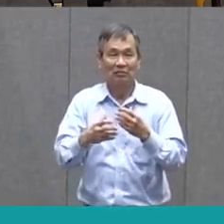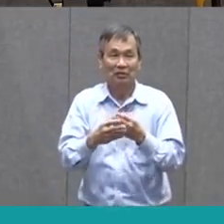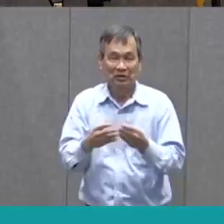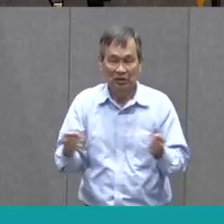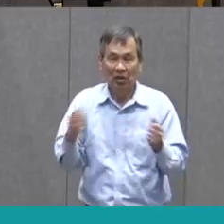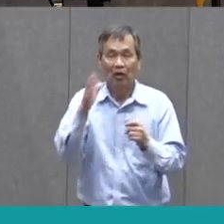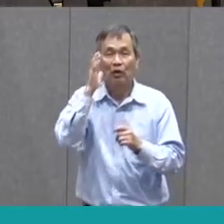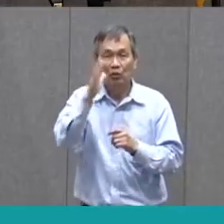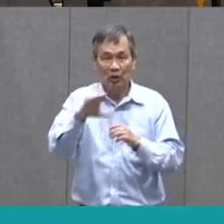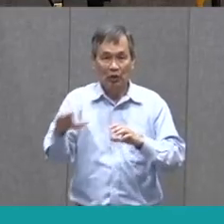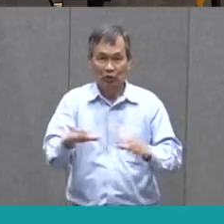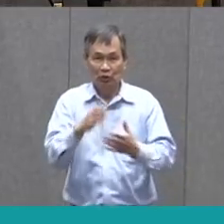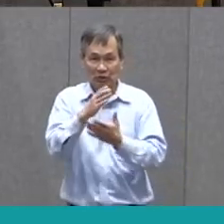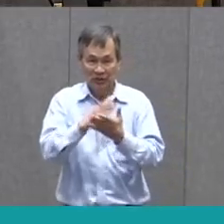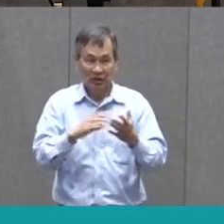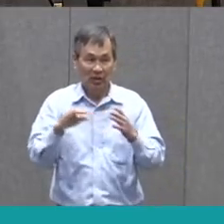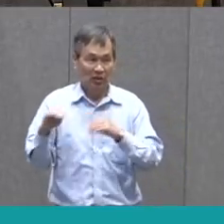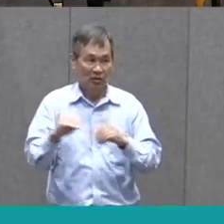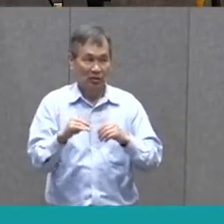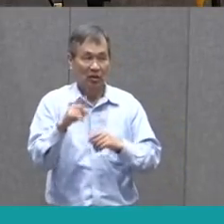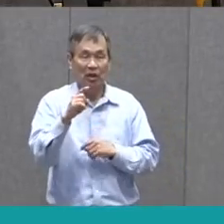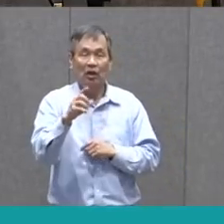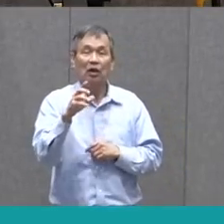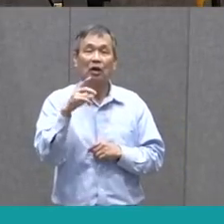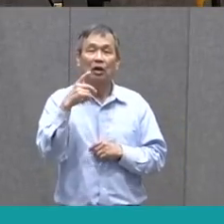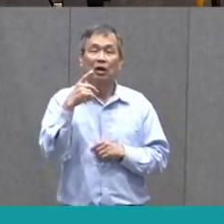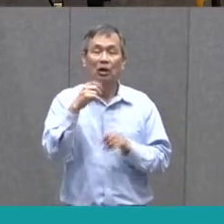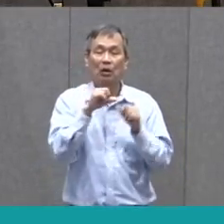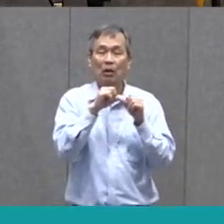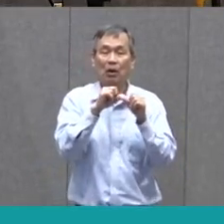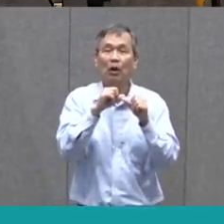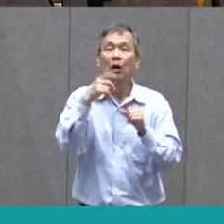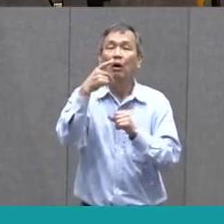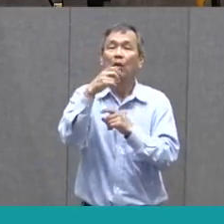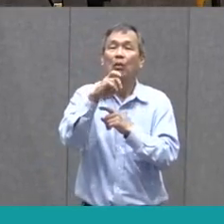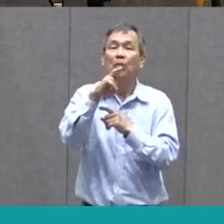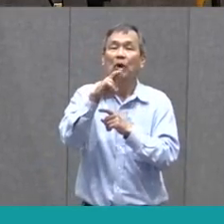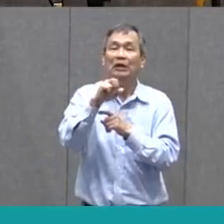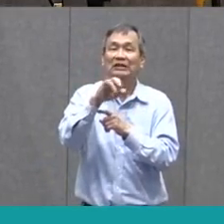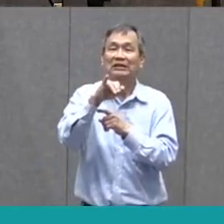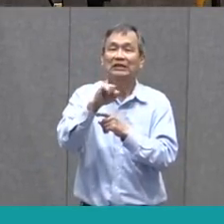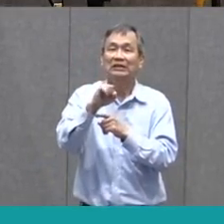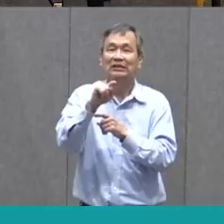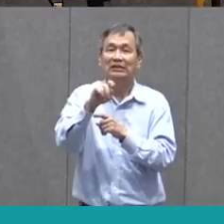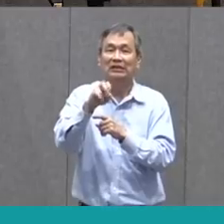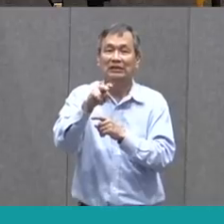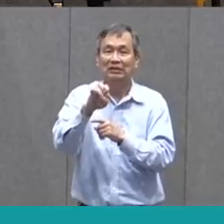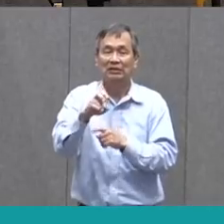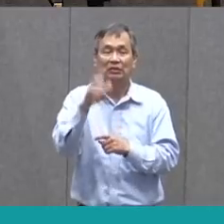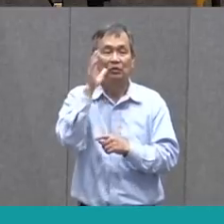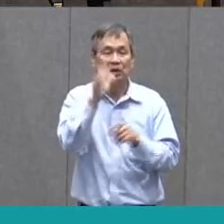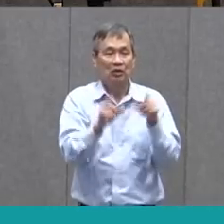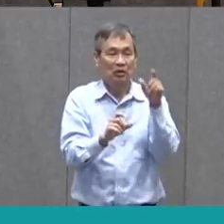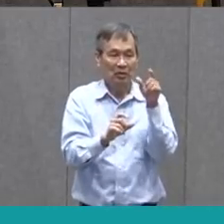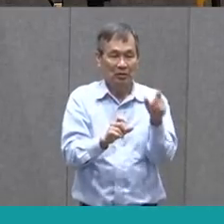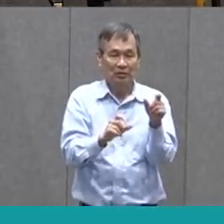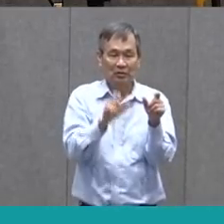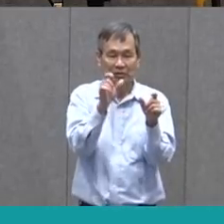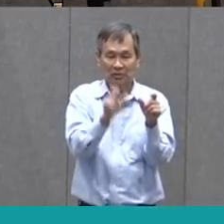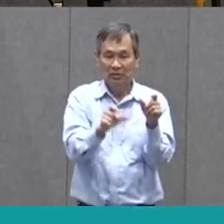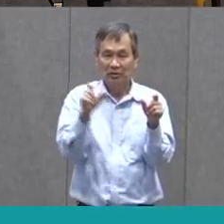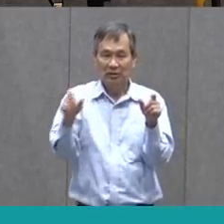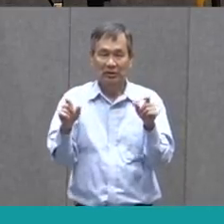a little bit of movement. We're gonna break persistent down into its syllables. Per